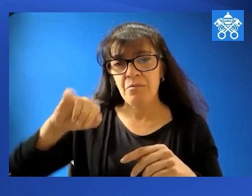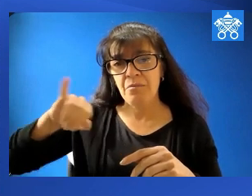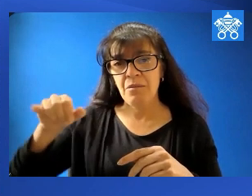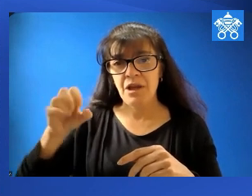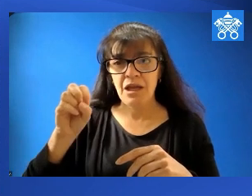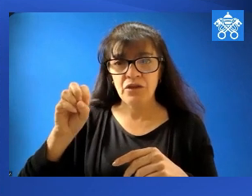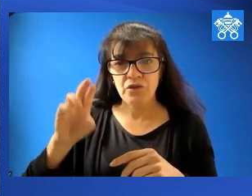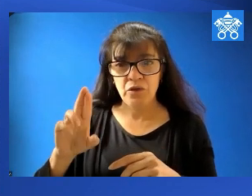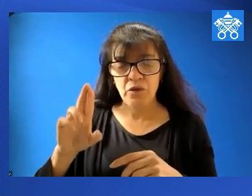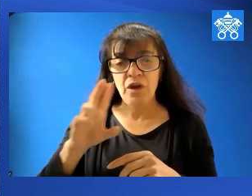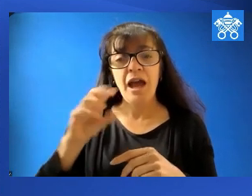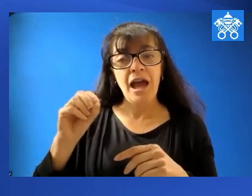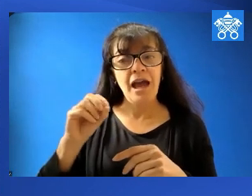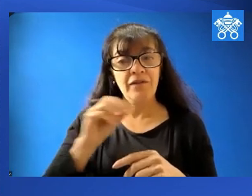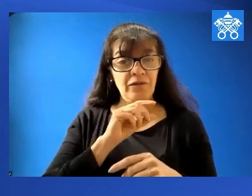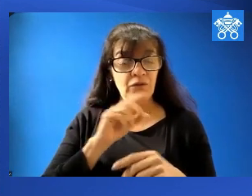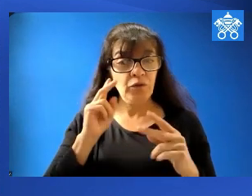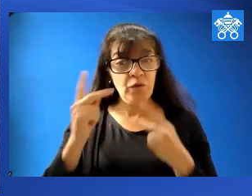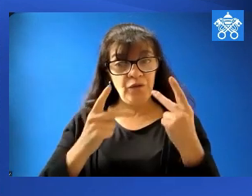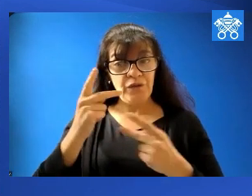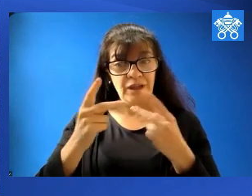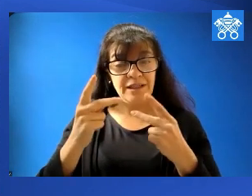And there's also the statue of Mary, Queen of Peace